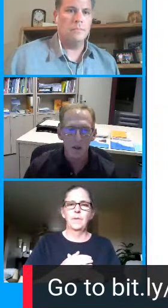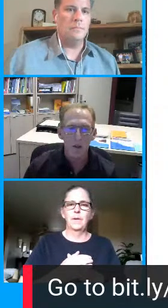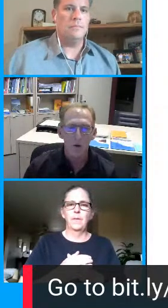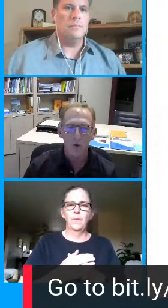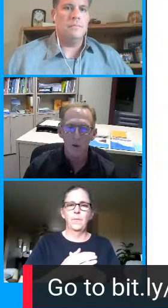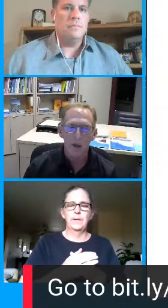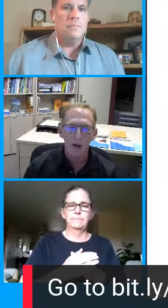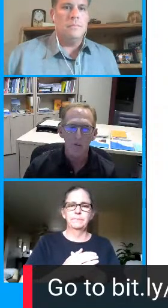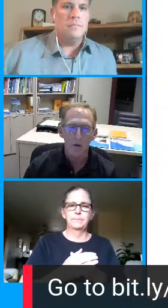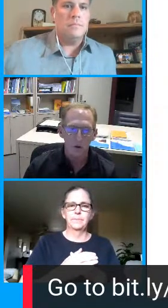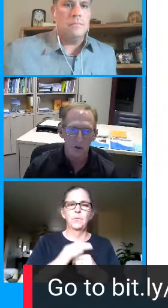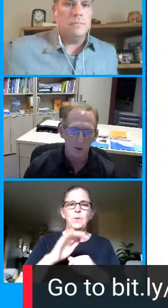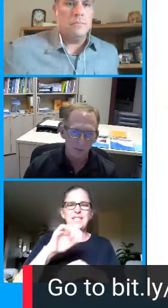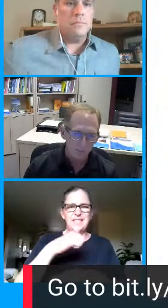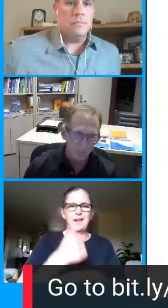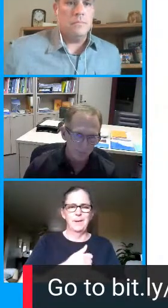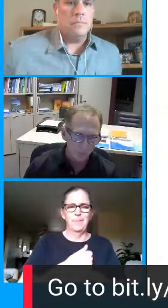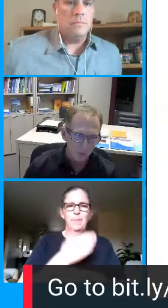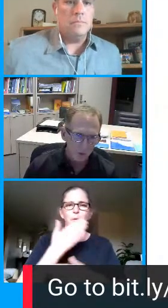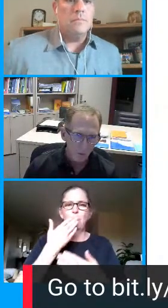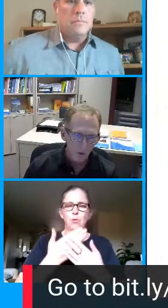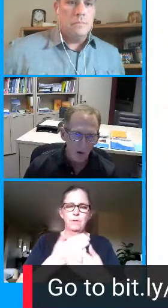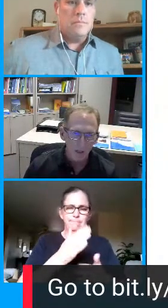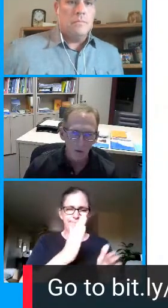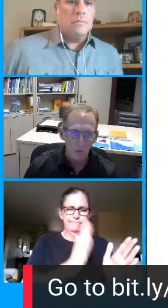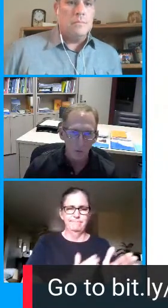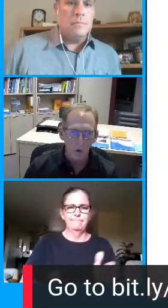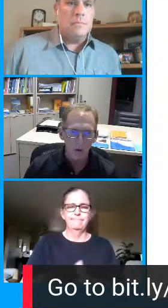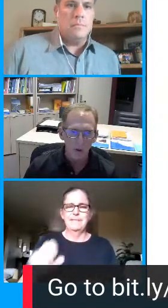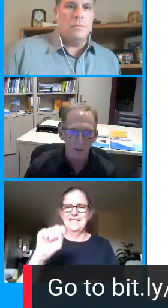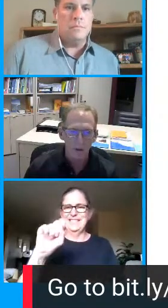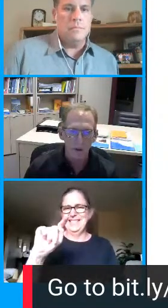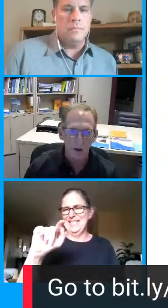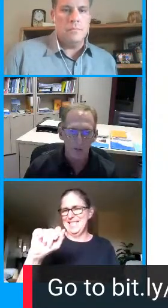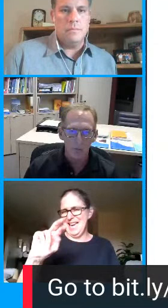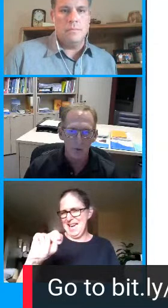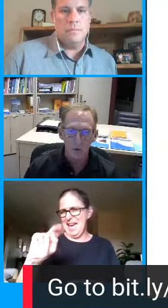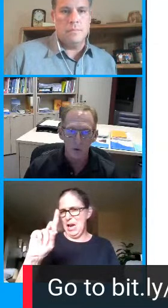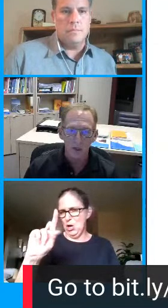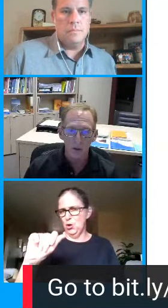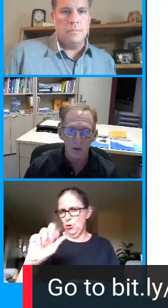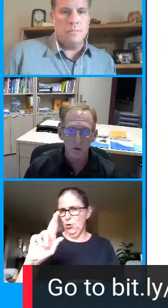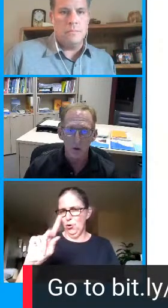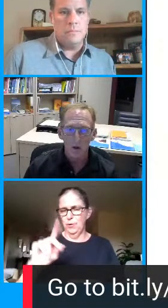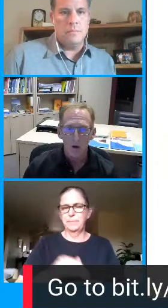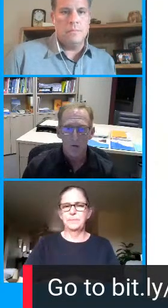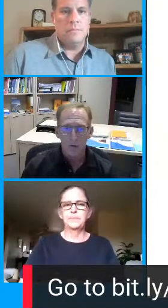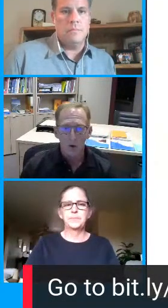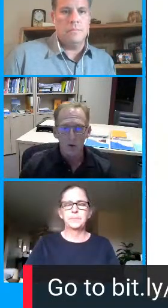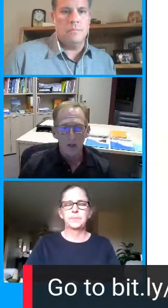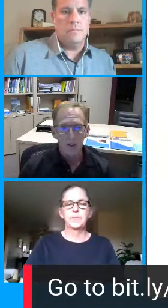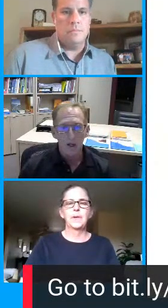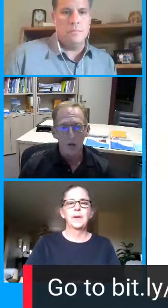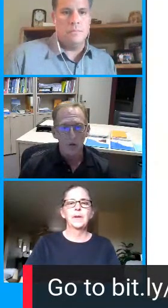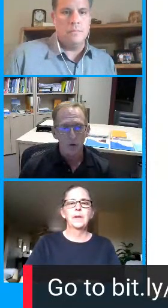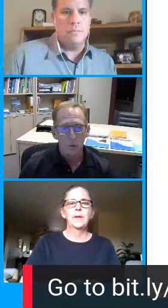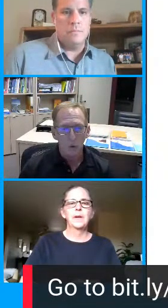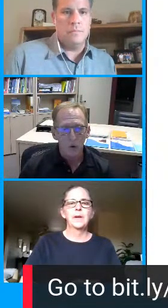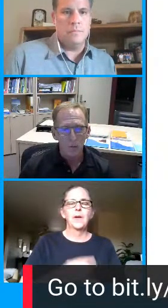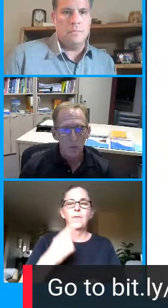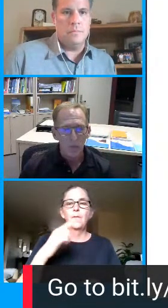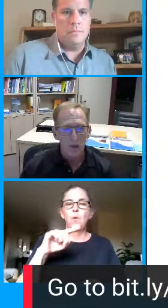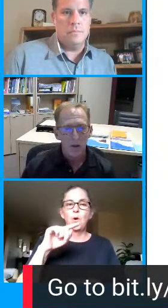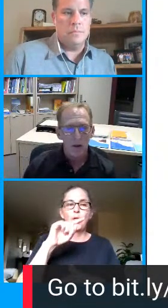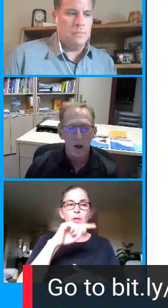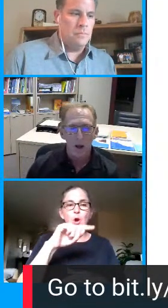setting doing that virtually providing support in the school schedule for those that need extra